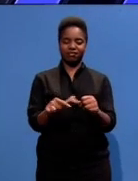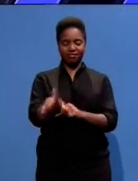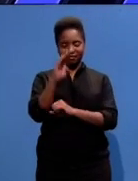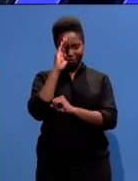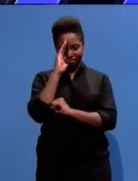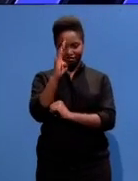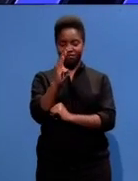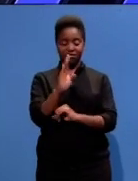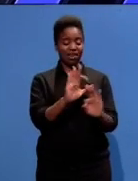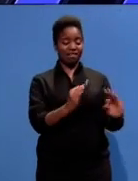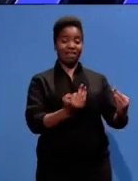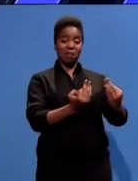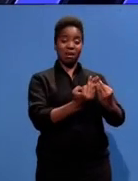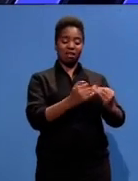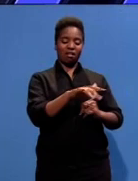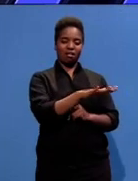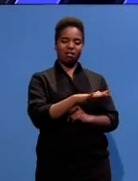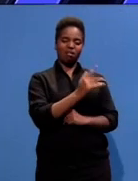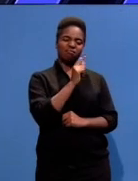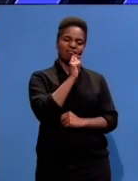extend our condolences to the Mandela family.